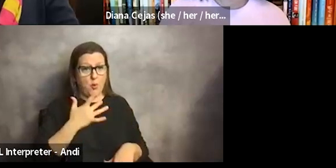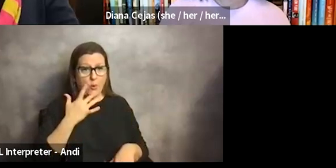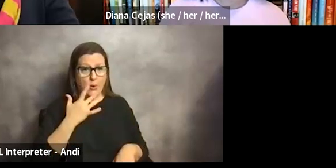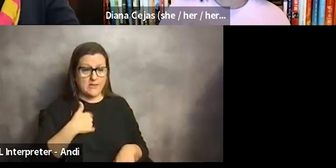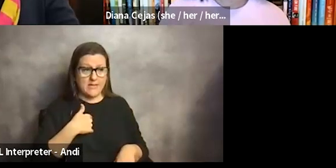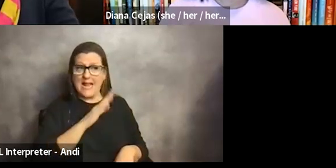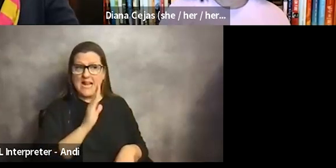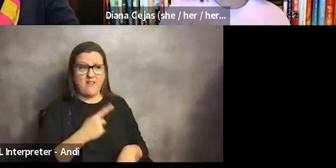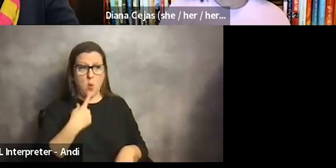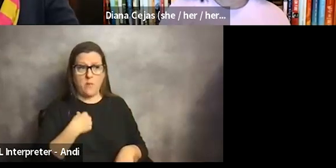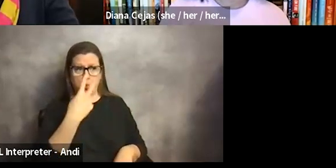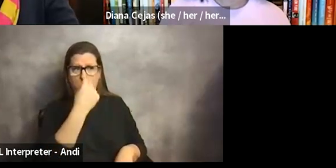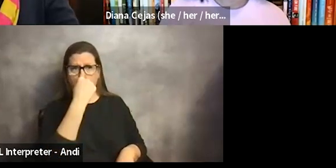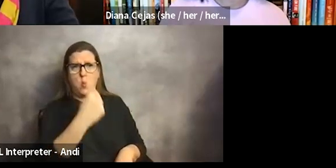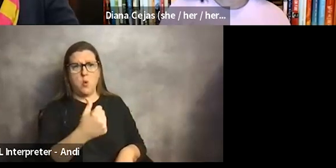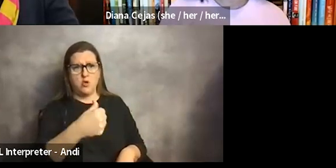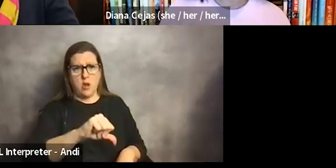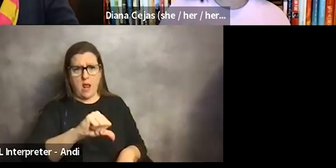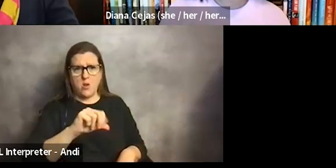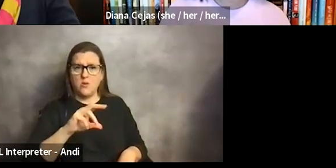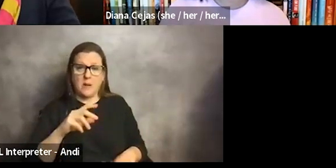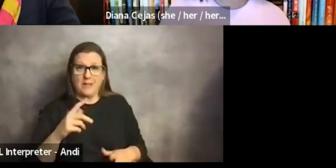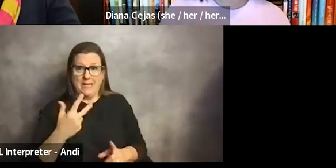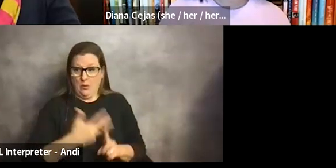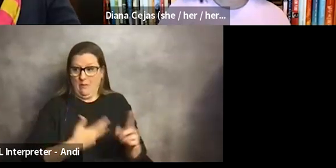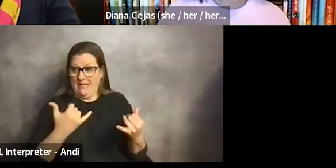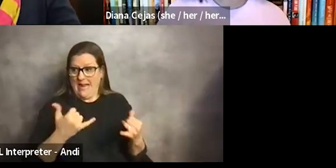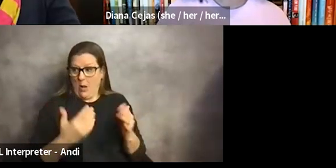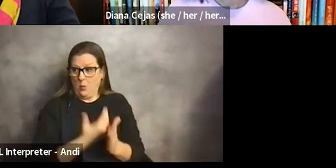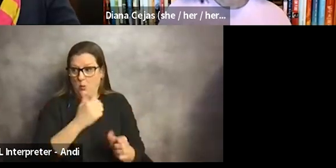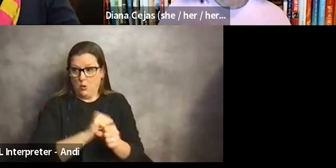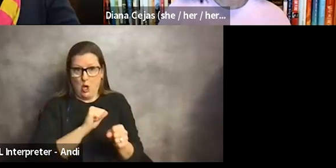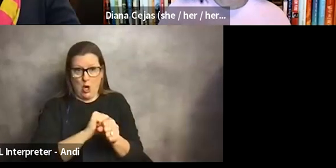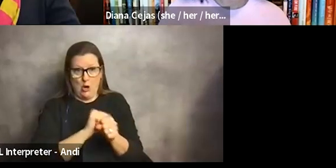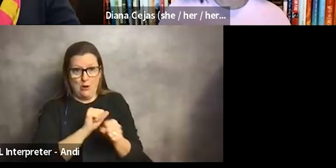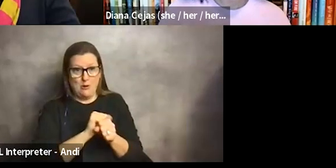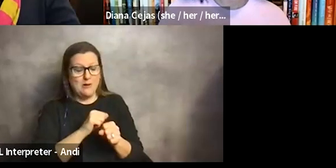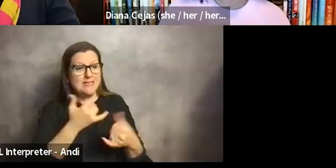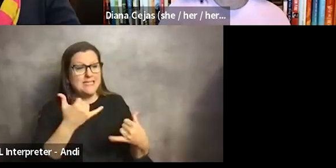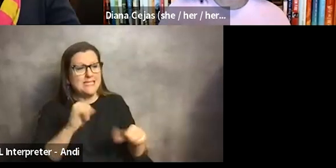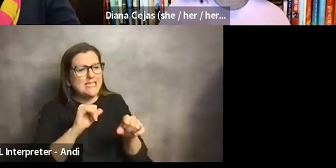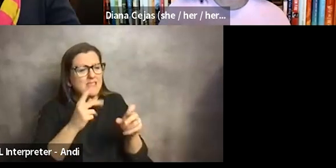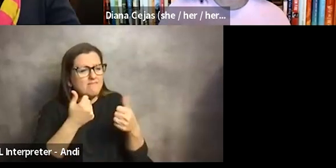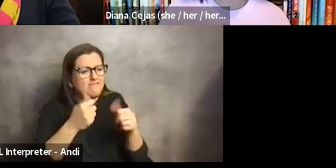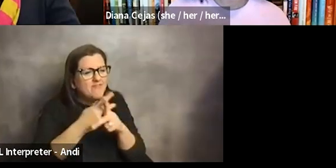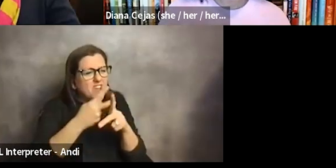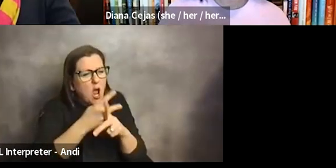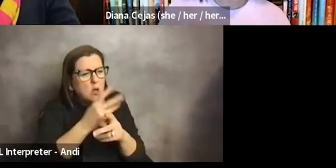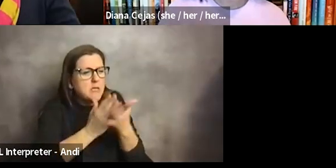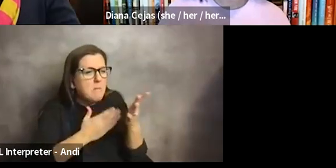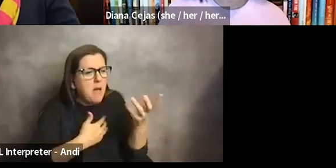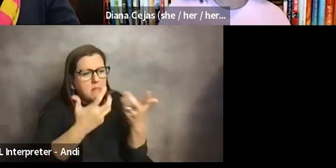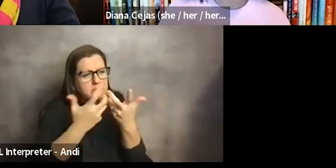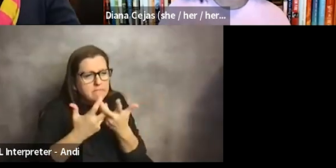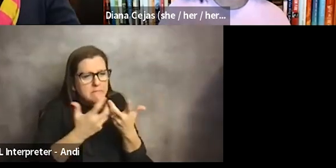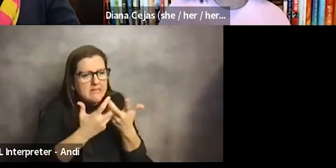turned down. You know, I'm only three months into this new job and we have still, we're still working on figuring out some of the accommodations, you know,